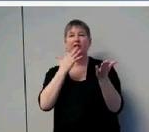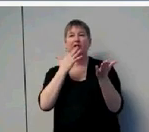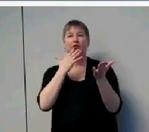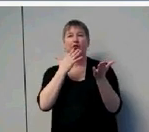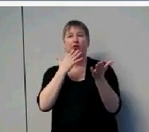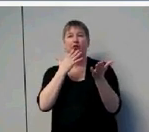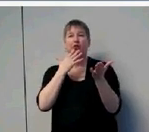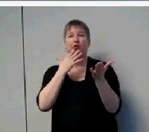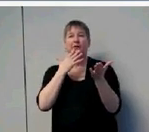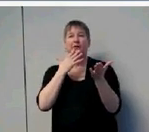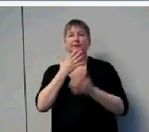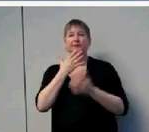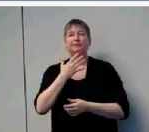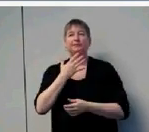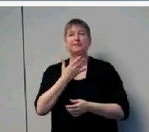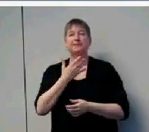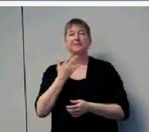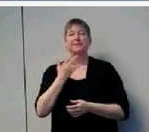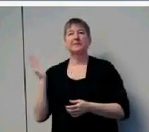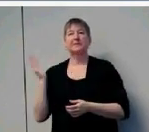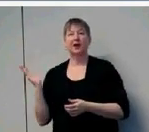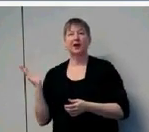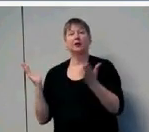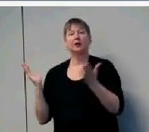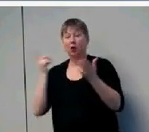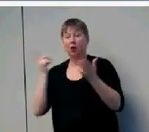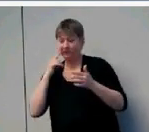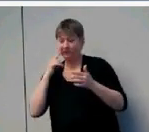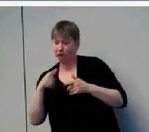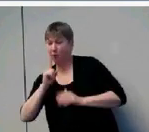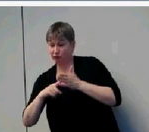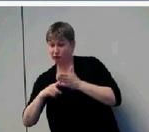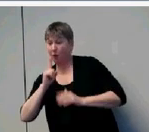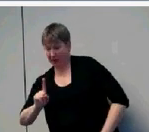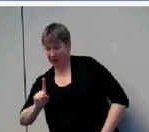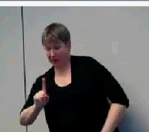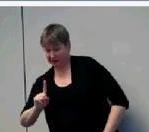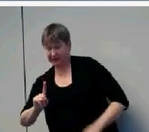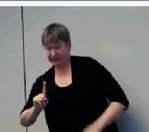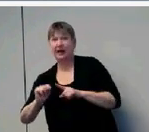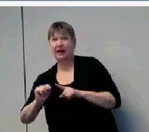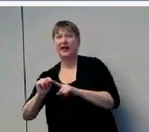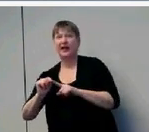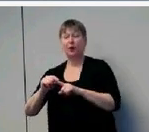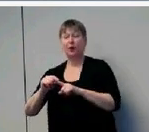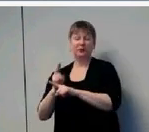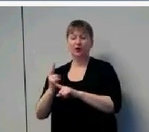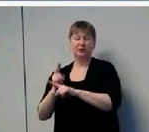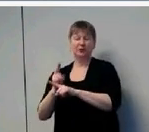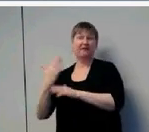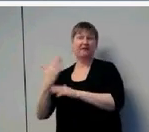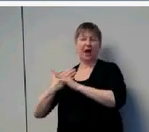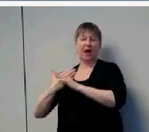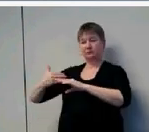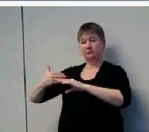we gathered retrospective records shown here and then followed that child prospectively for at